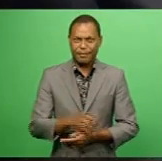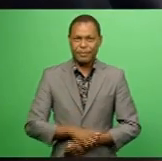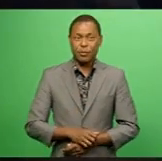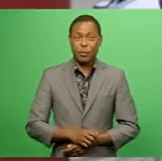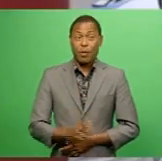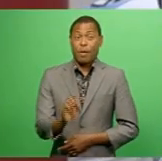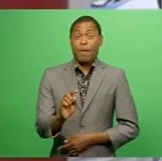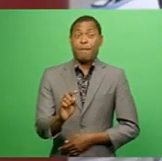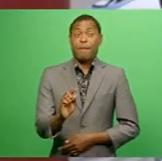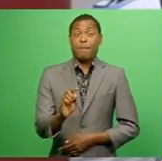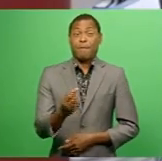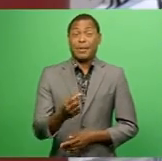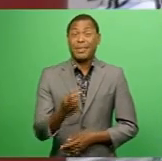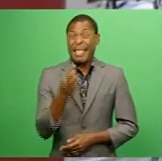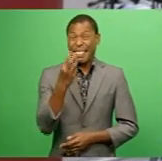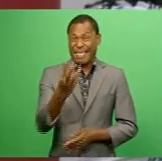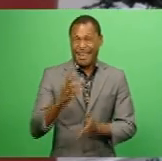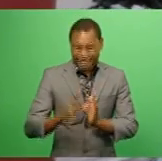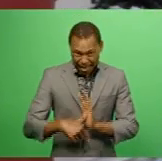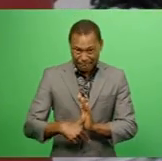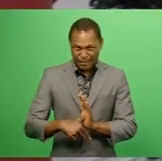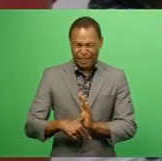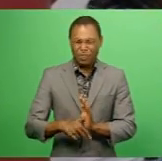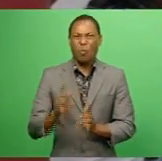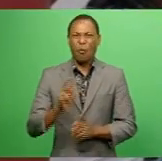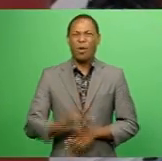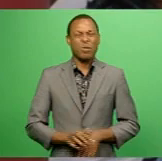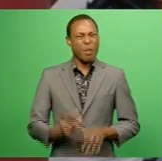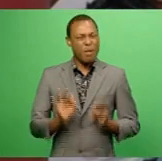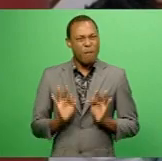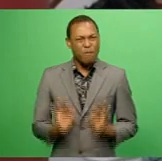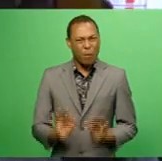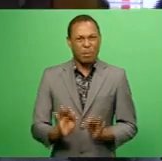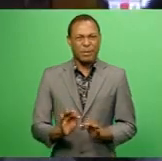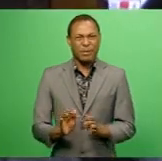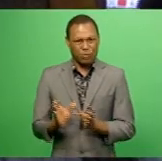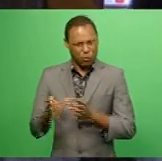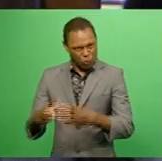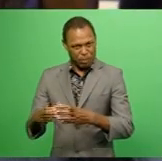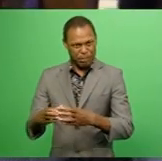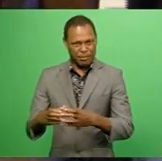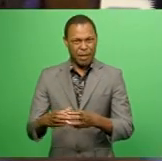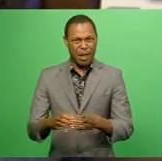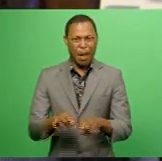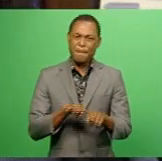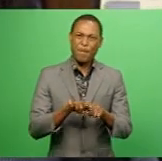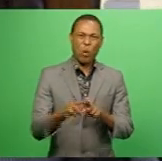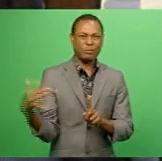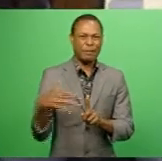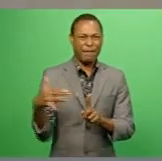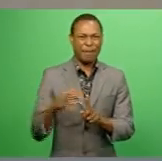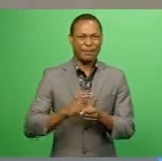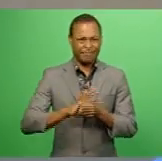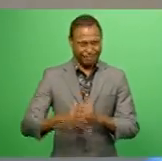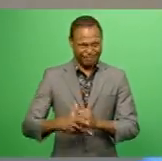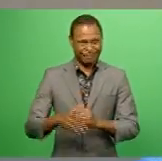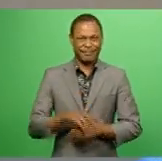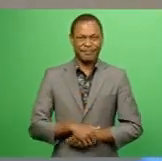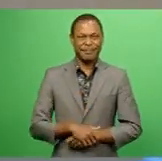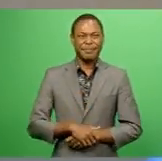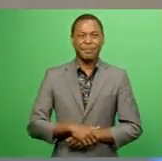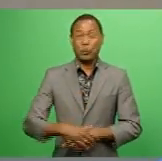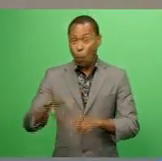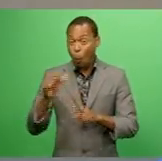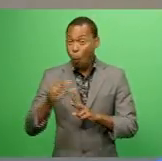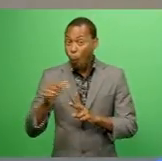phases targeted the formal sector, which was the most affected by COVID-19. So likewise, the voluntary phase, they have also been